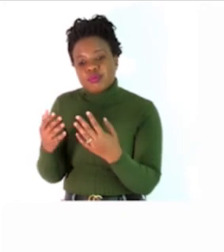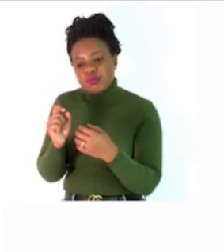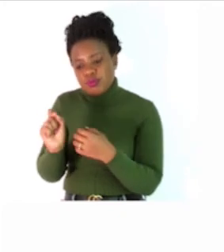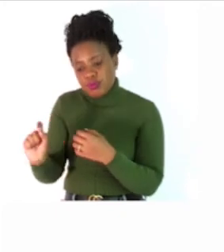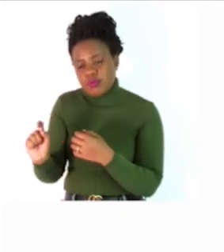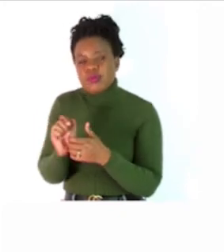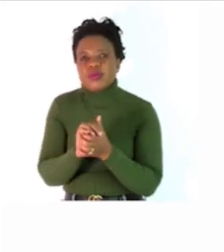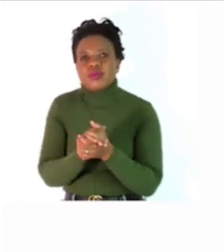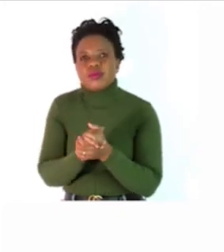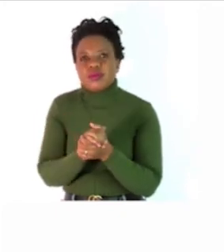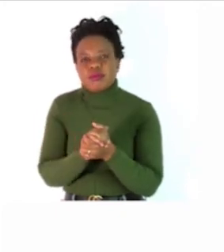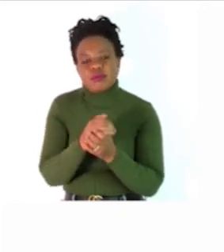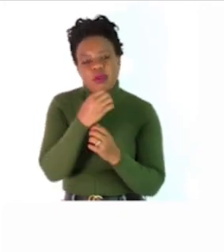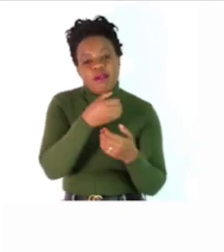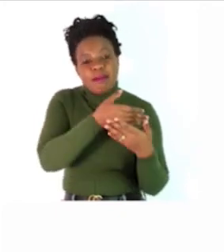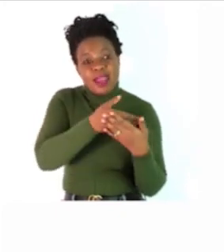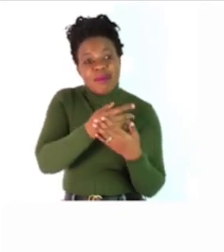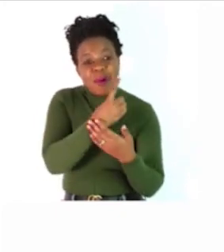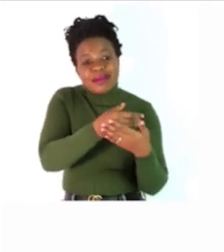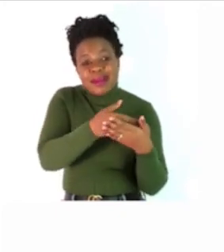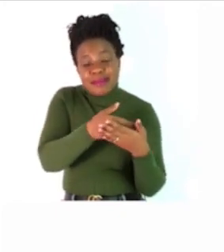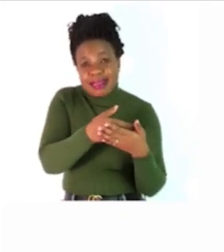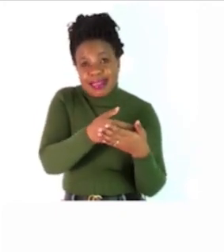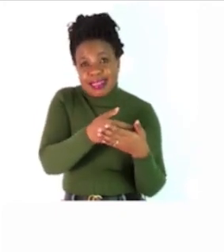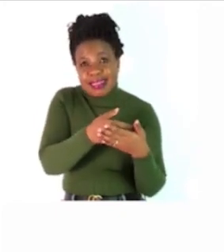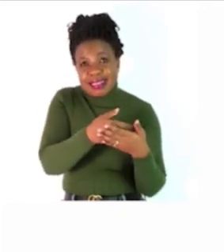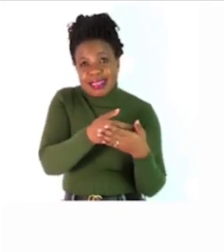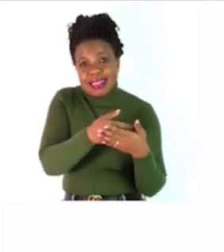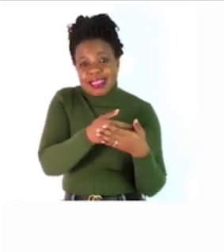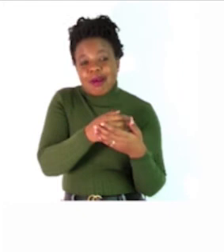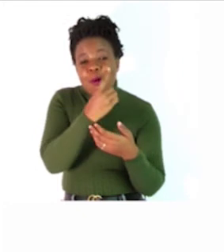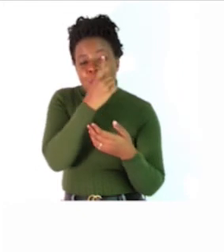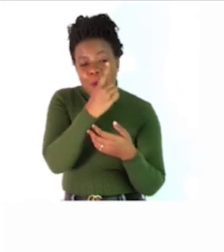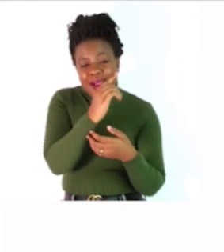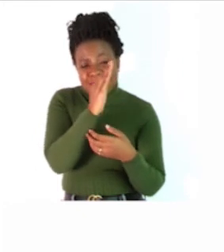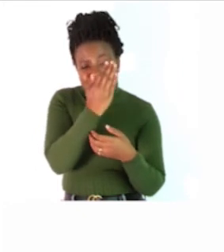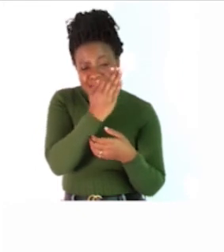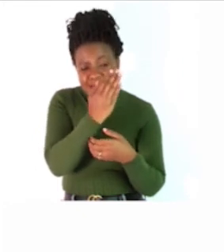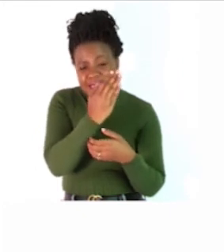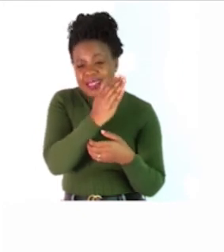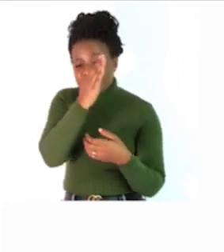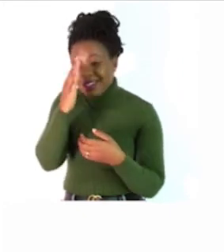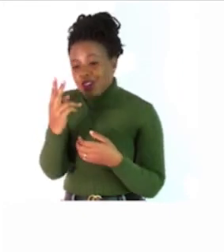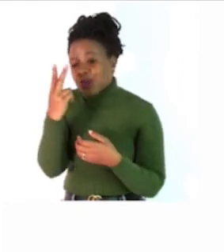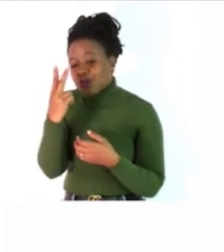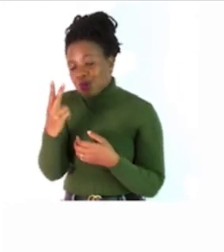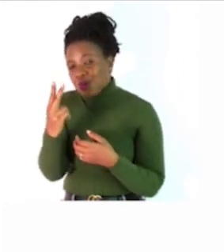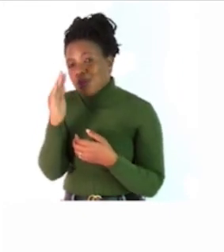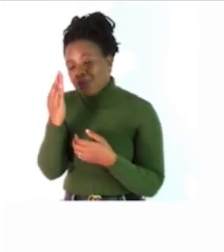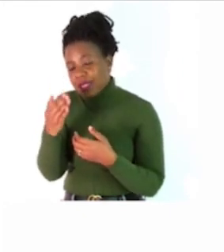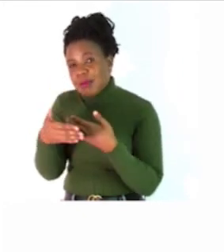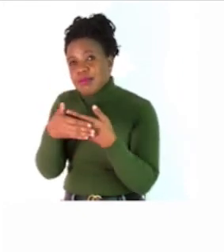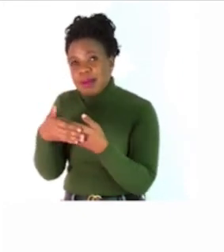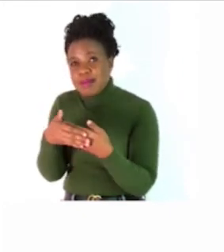we have got a baby there and we are being shown the pictures of two babies so in other